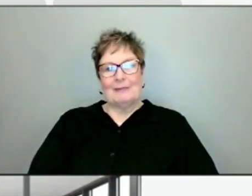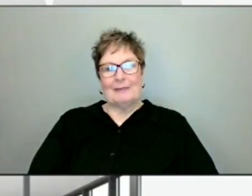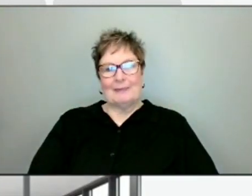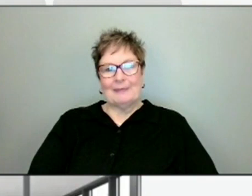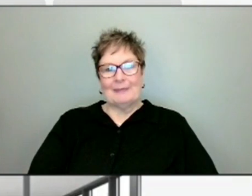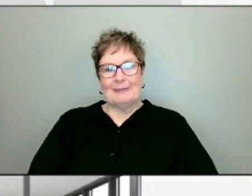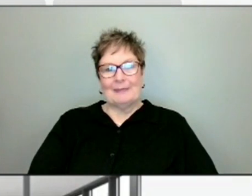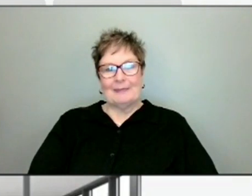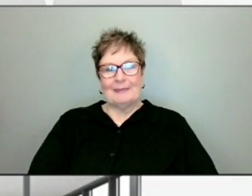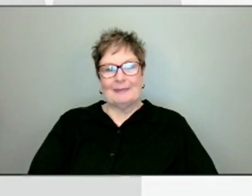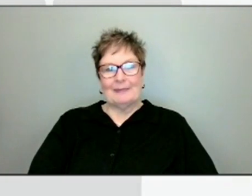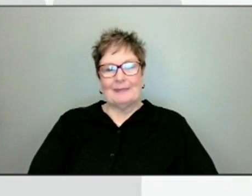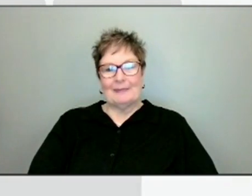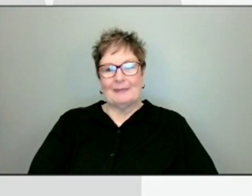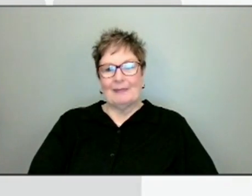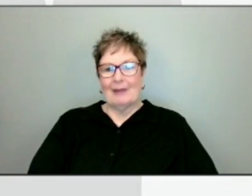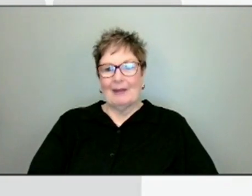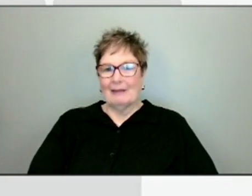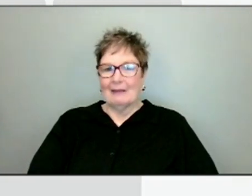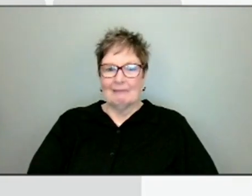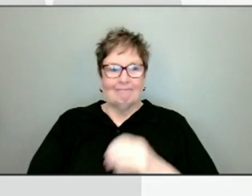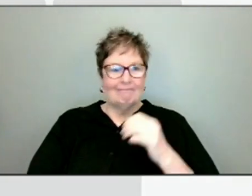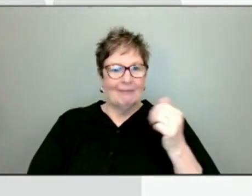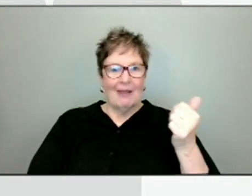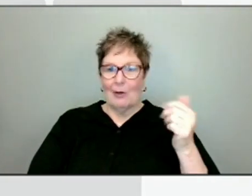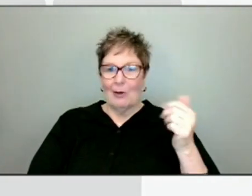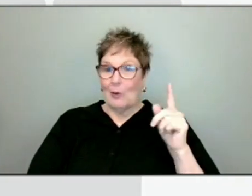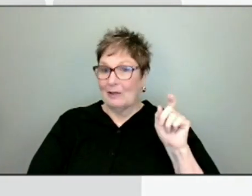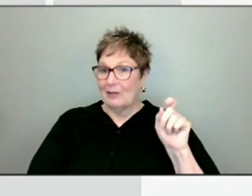Thank you, Gibby. Any further questions today?